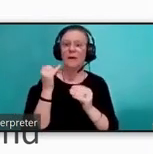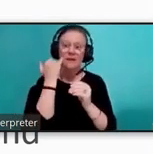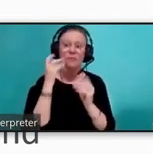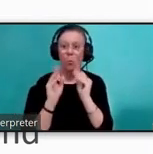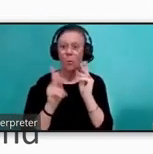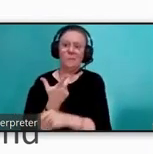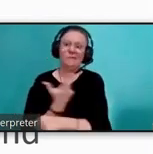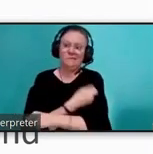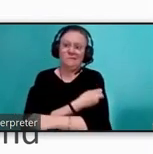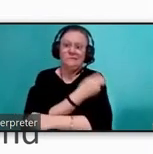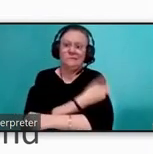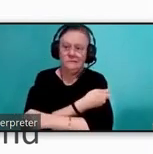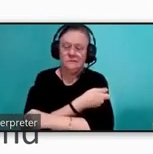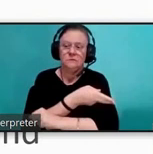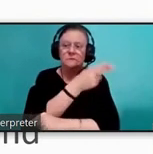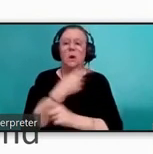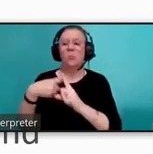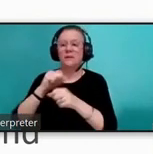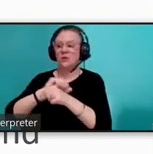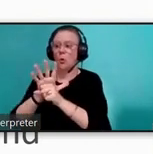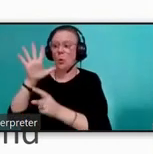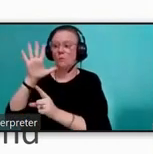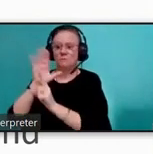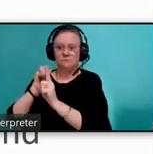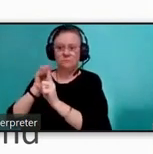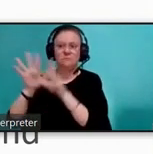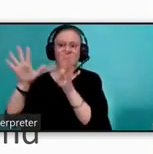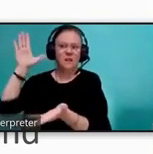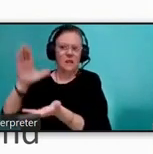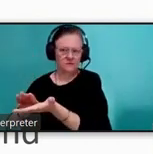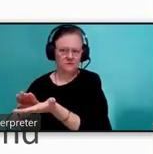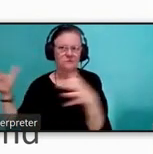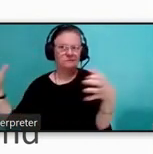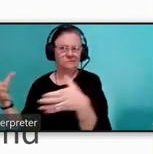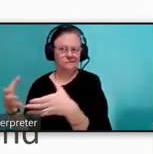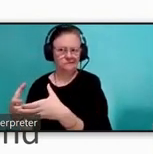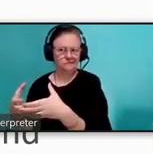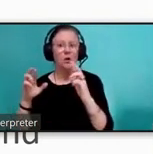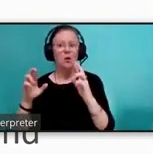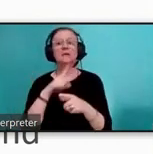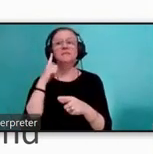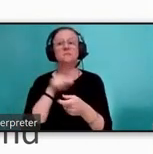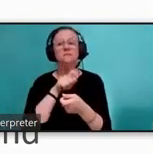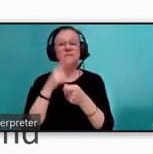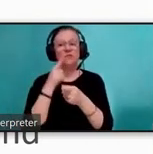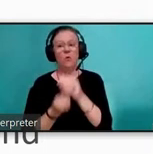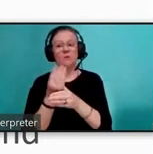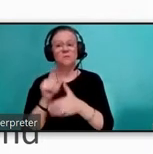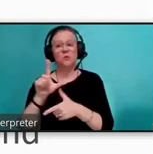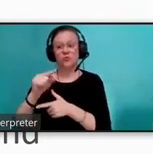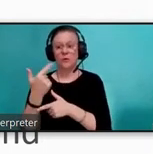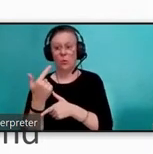and as the impacts of COVID are lessened. Additionally, in the next section for spring 2021 emergency service